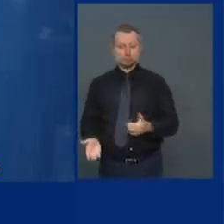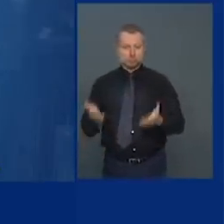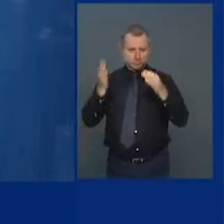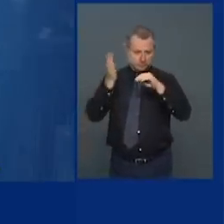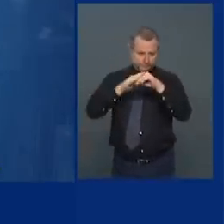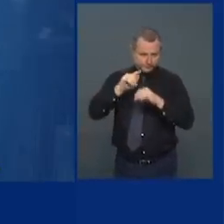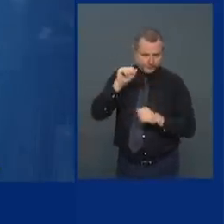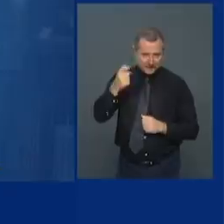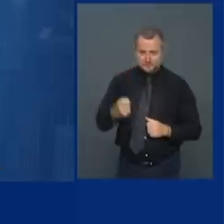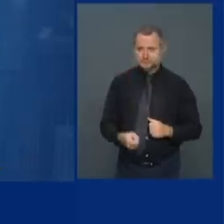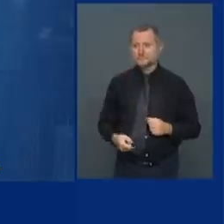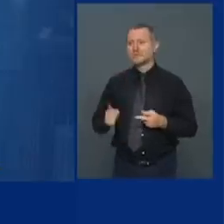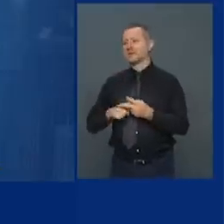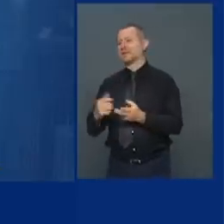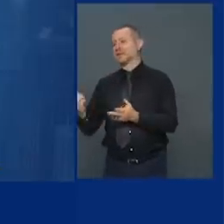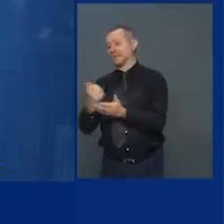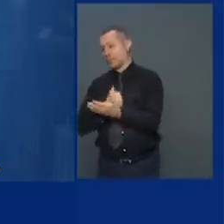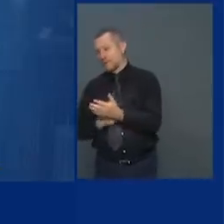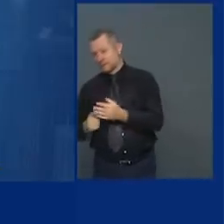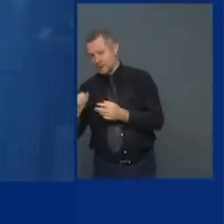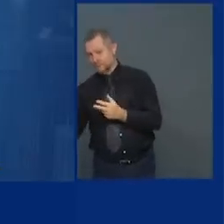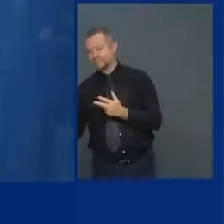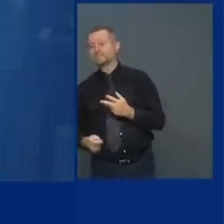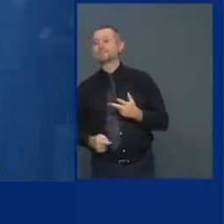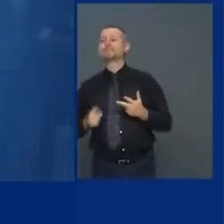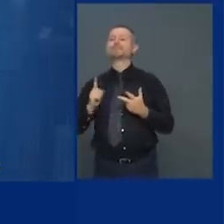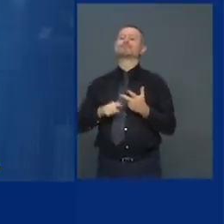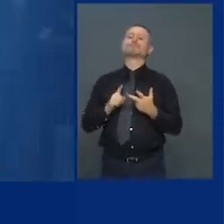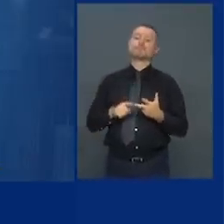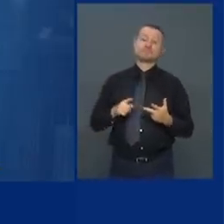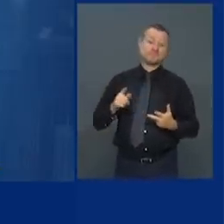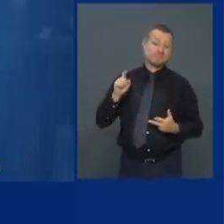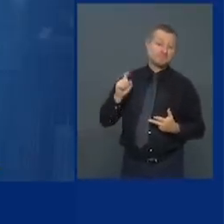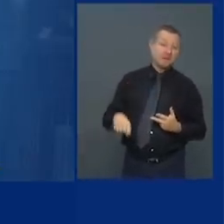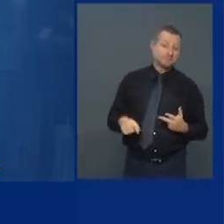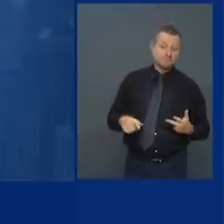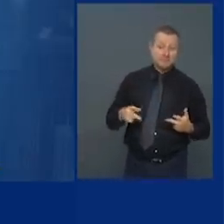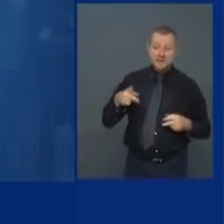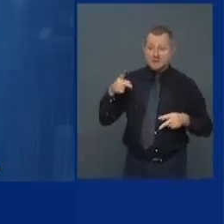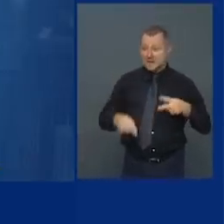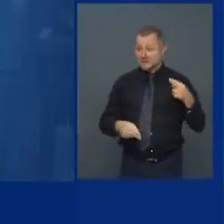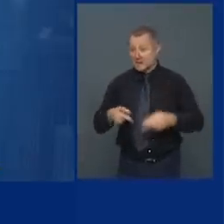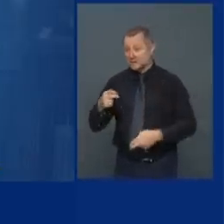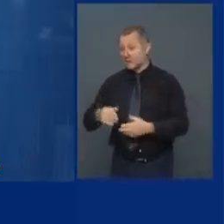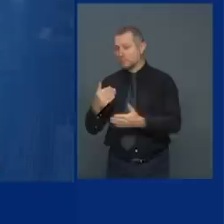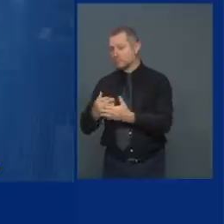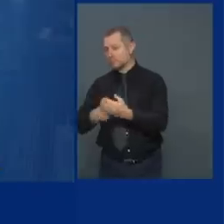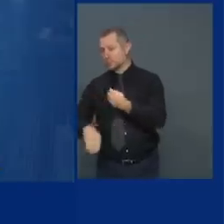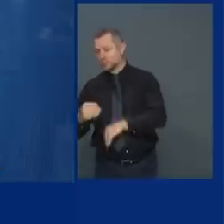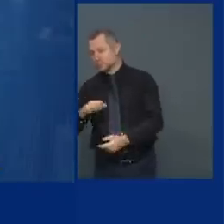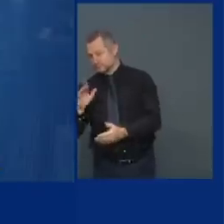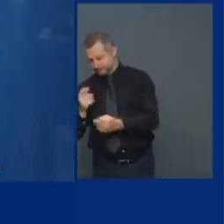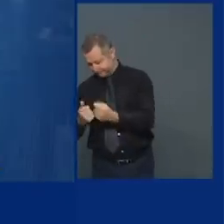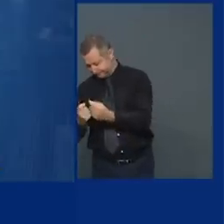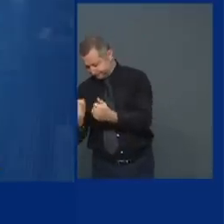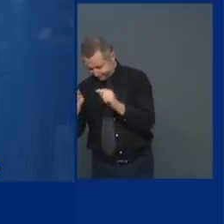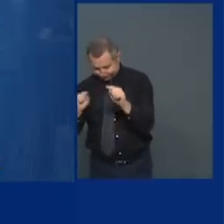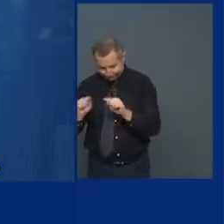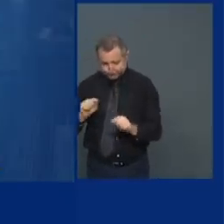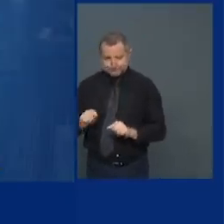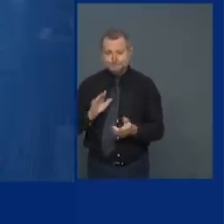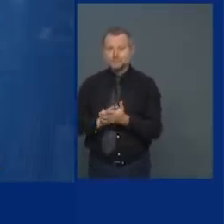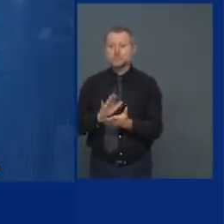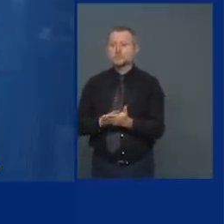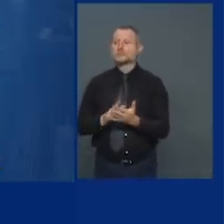taxes number one you'd have to cut the budget and cut expenses